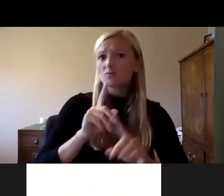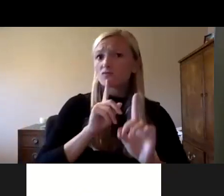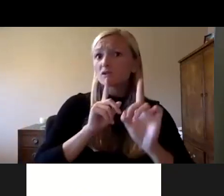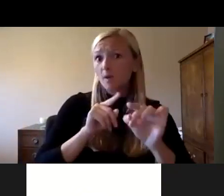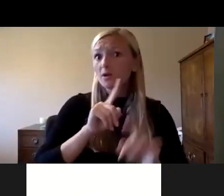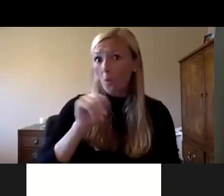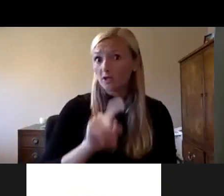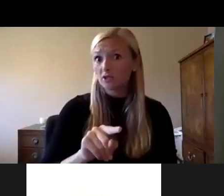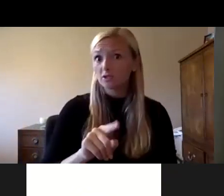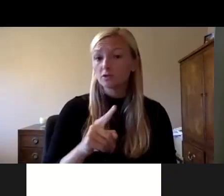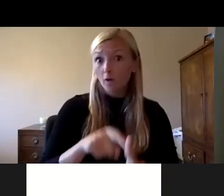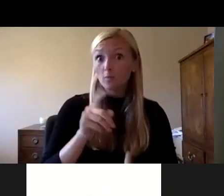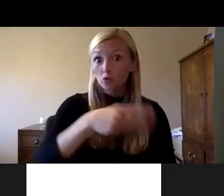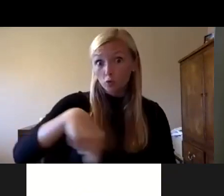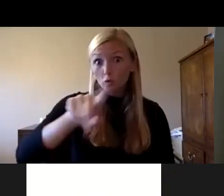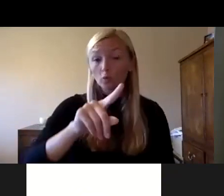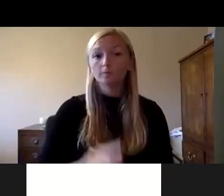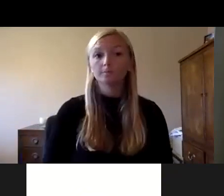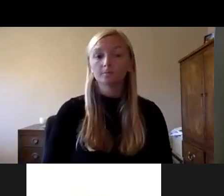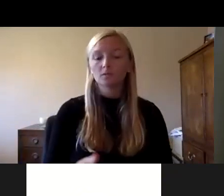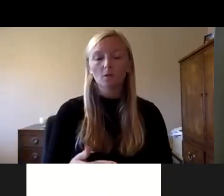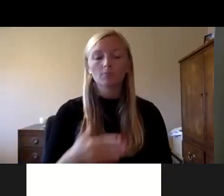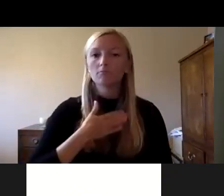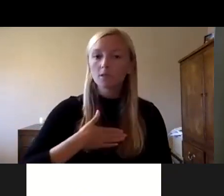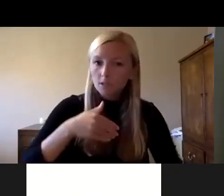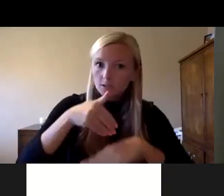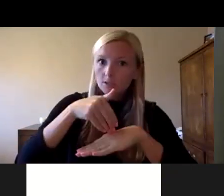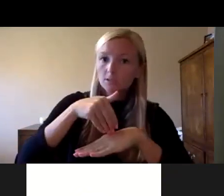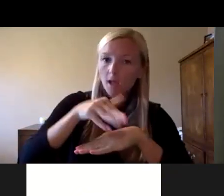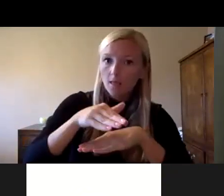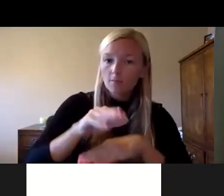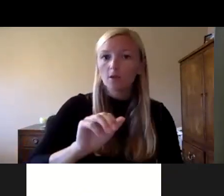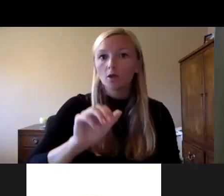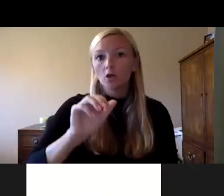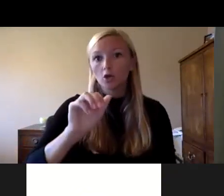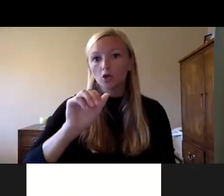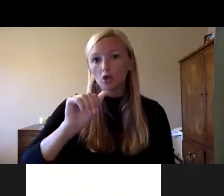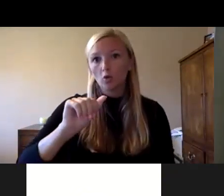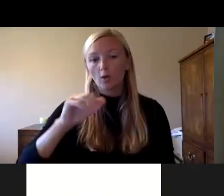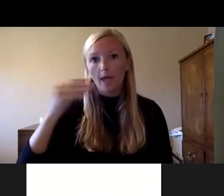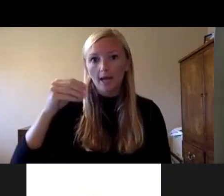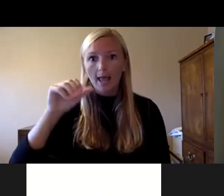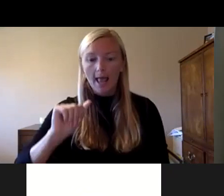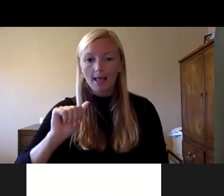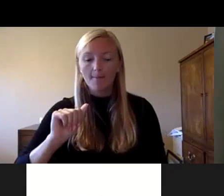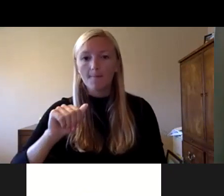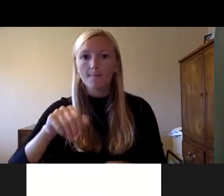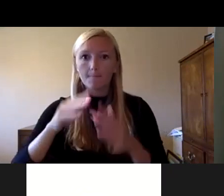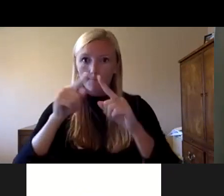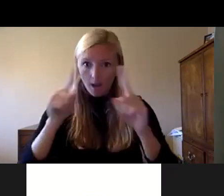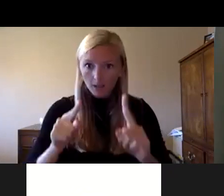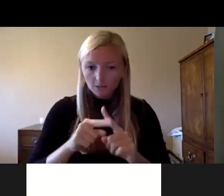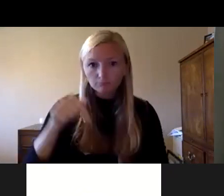questions uh please send them over through the q a box which is at the bottom of your screen um